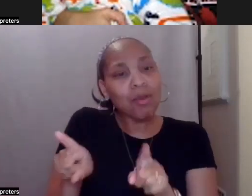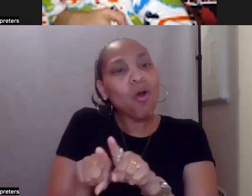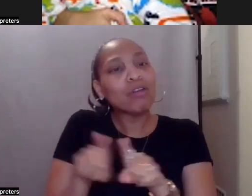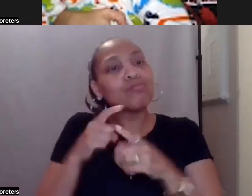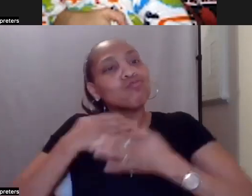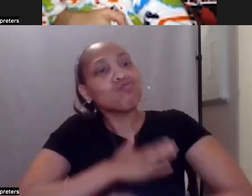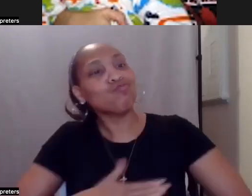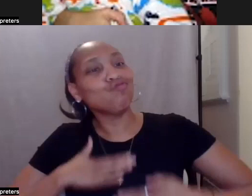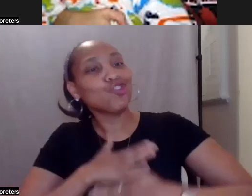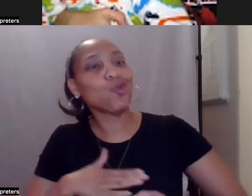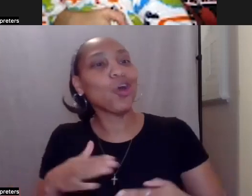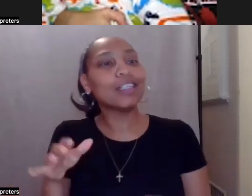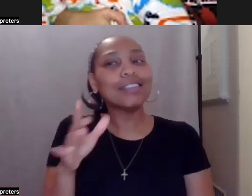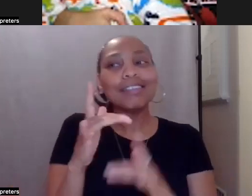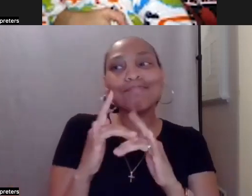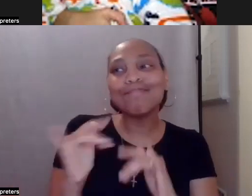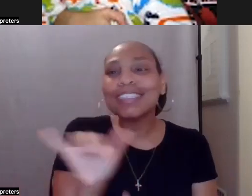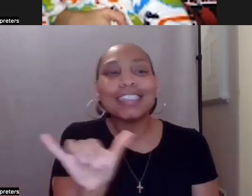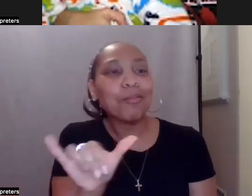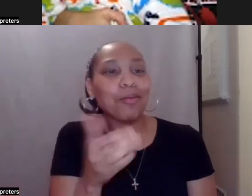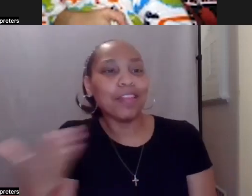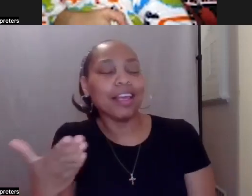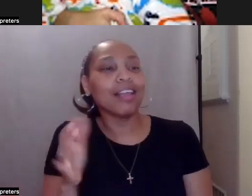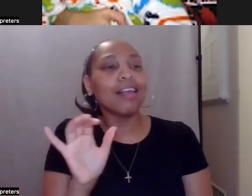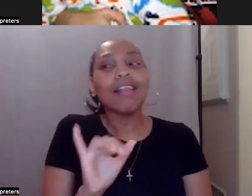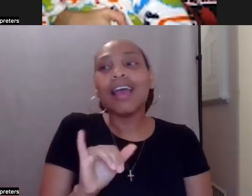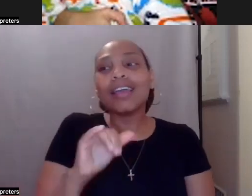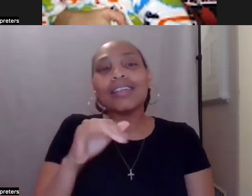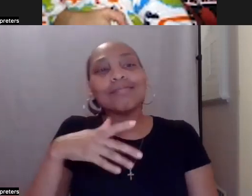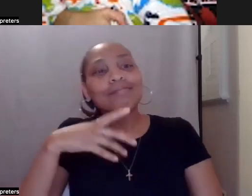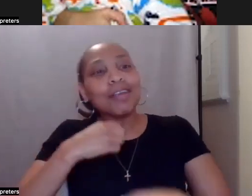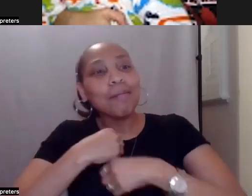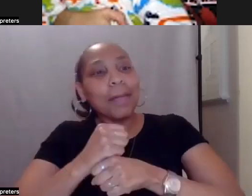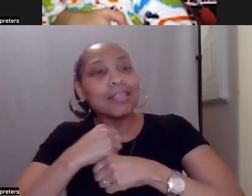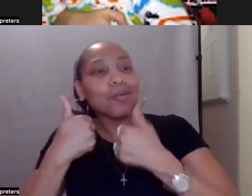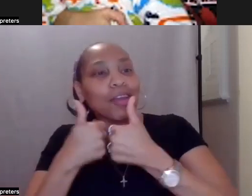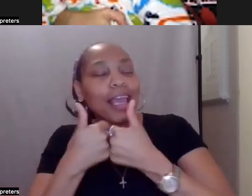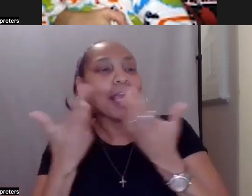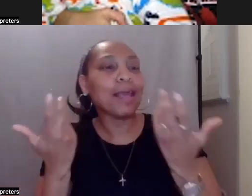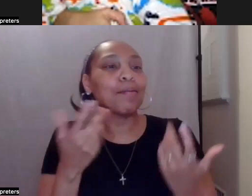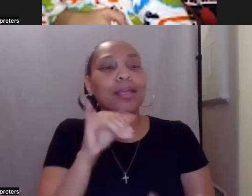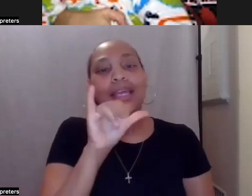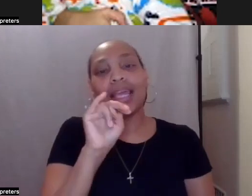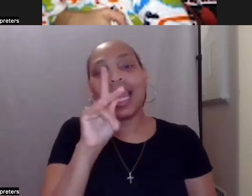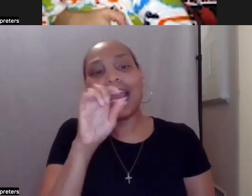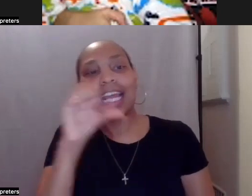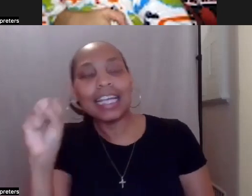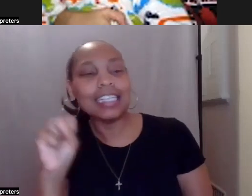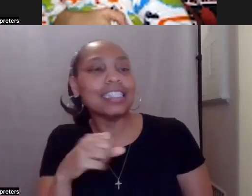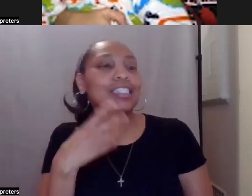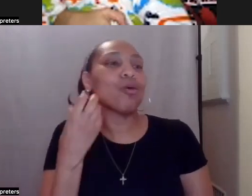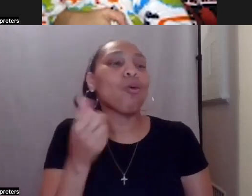does, like the Yankees and music on the boardwalk or at a downtown Freehold concert here in Monmouth County.